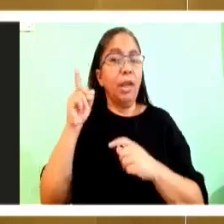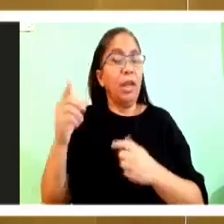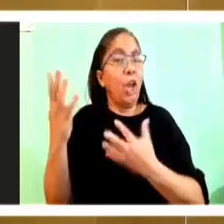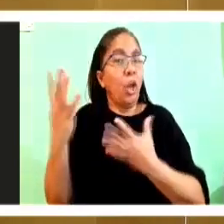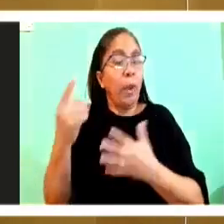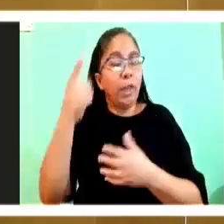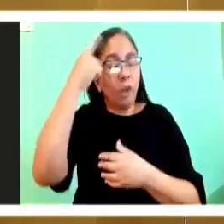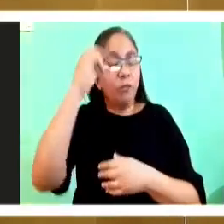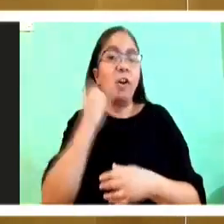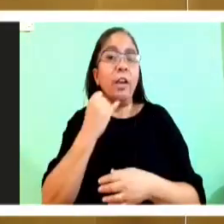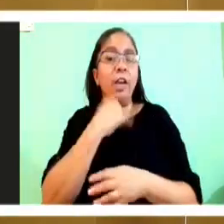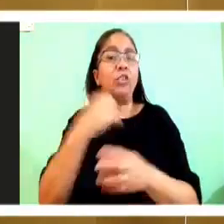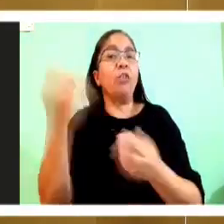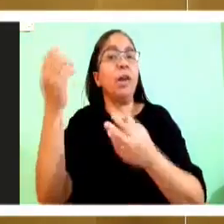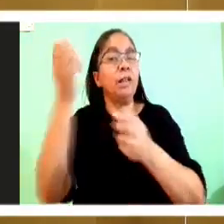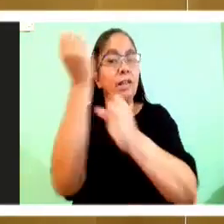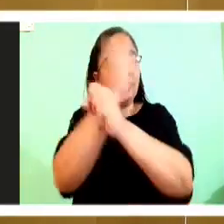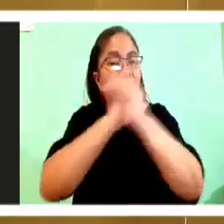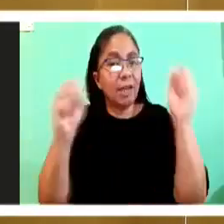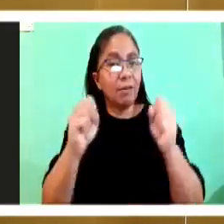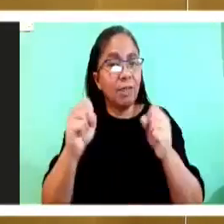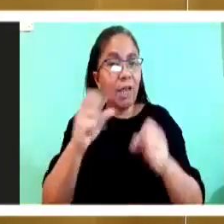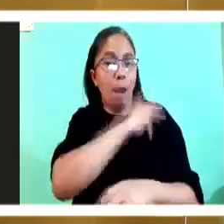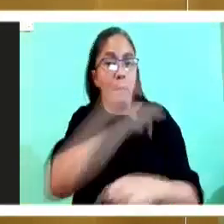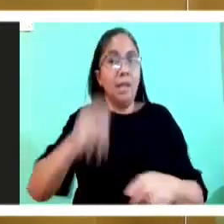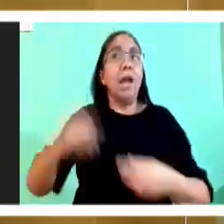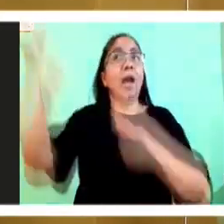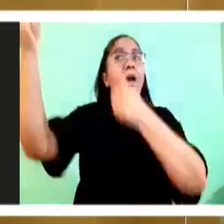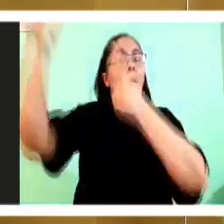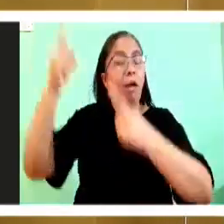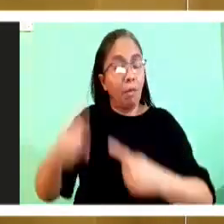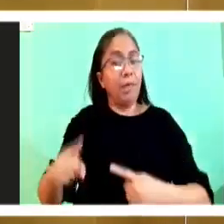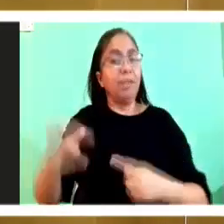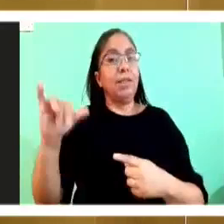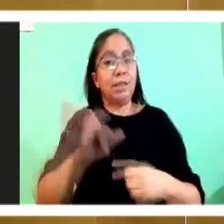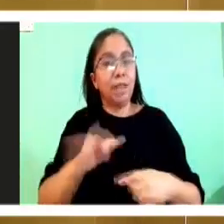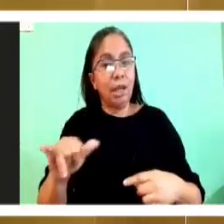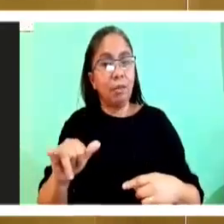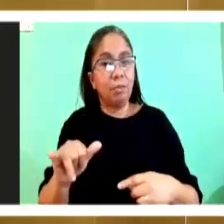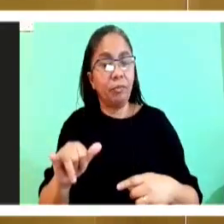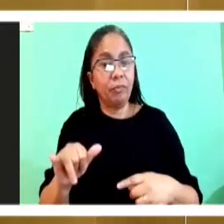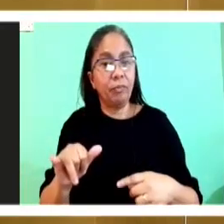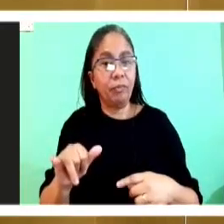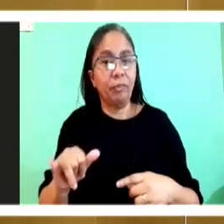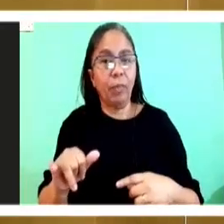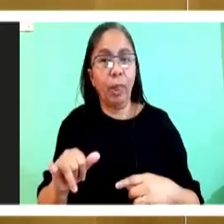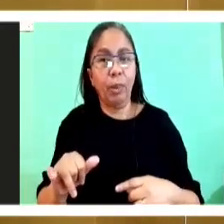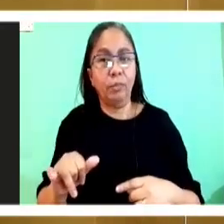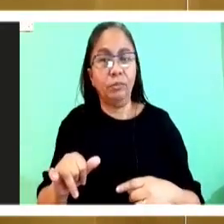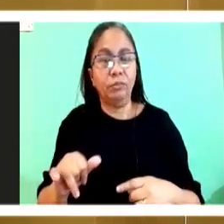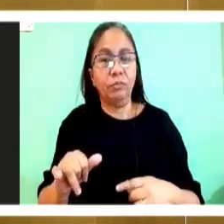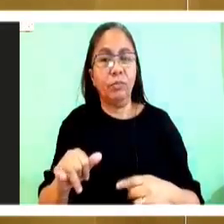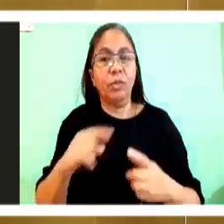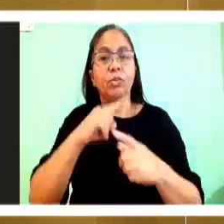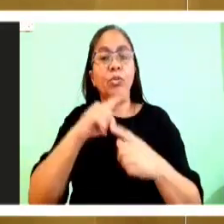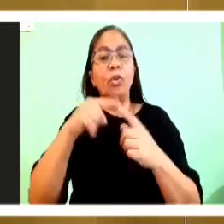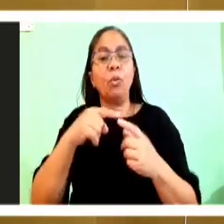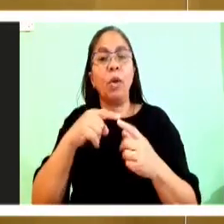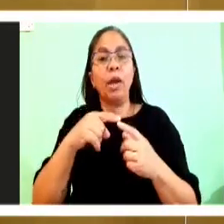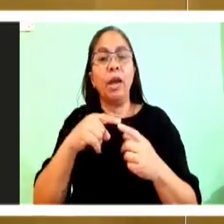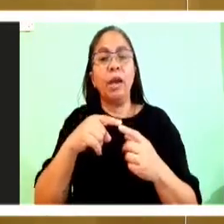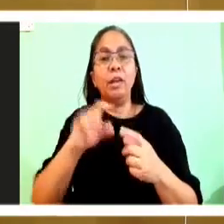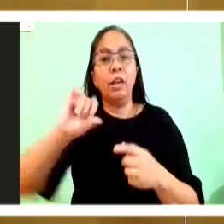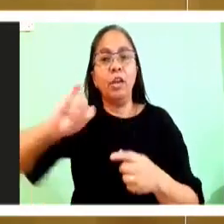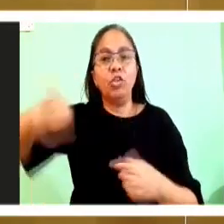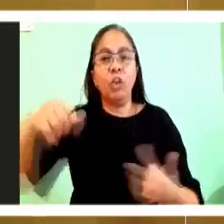the coming Messiah. And we know that as soon as Andrew was called or as soon as John the Baptist said to Andrew Hey,